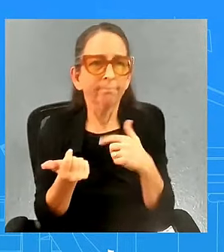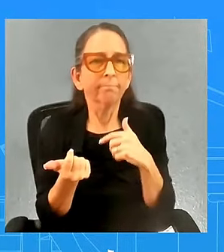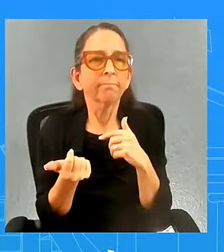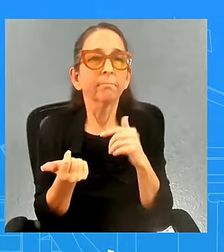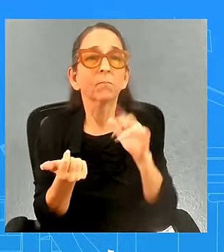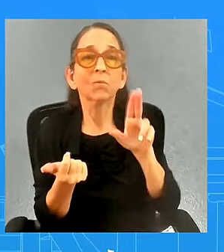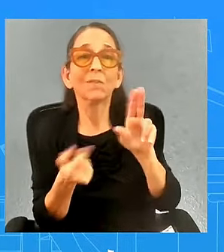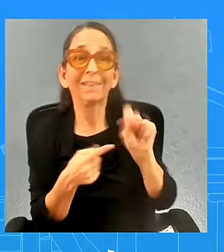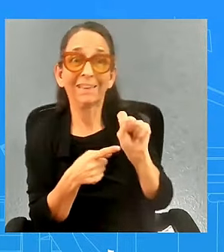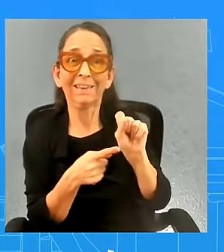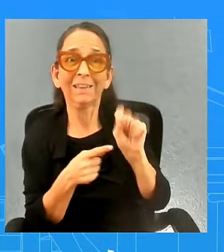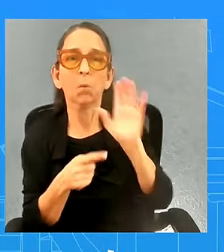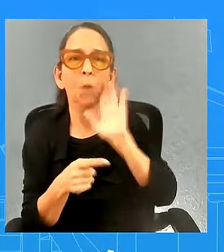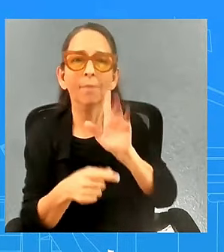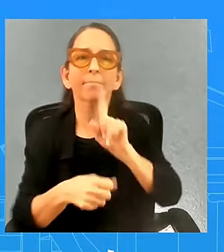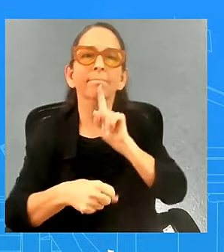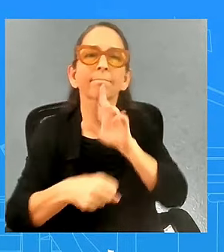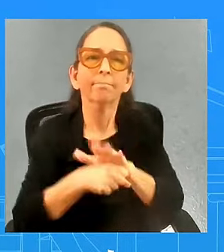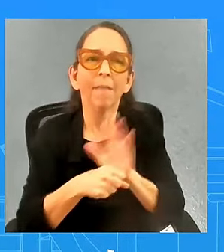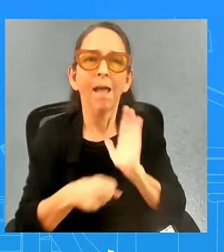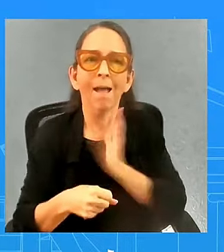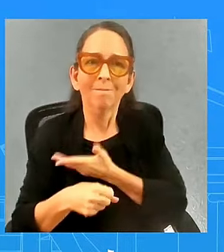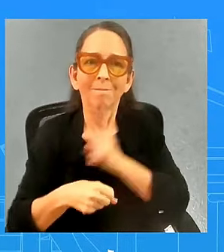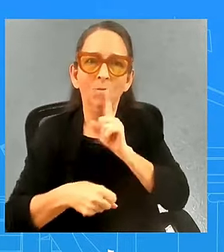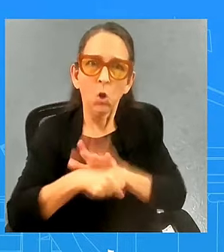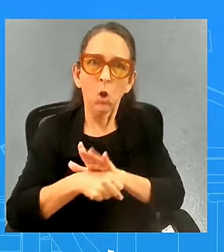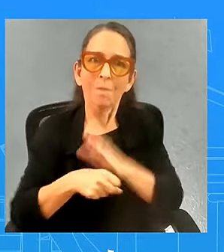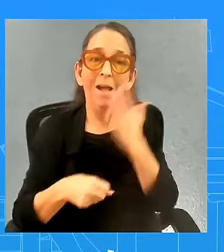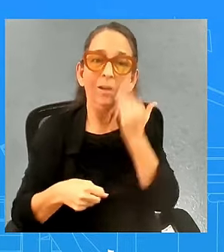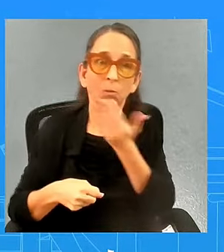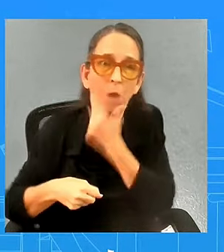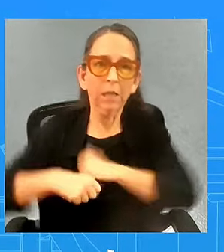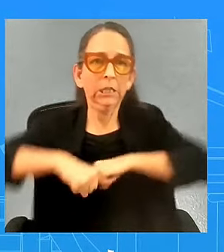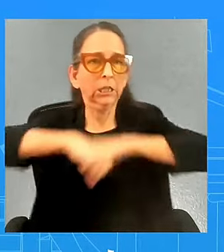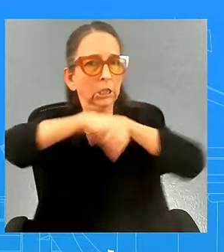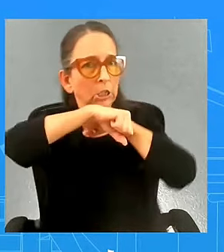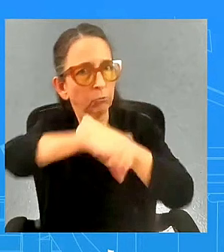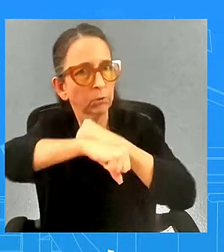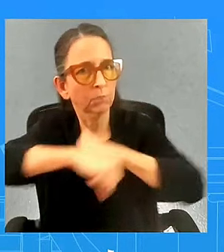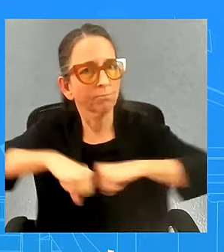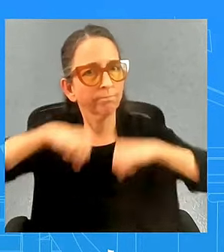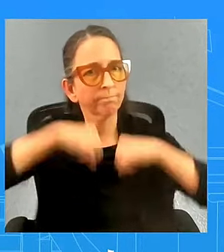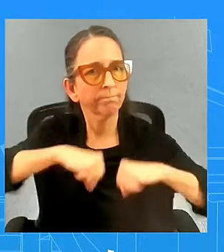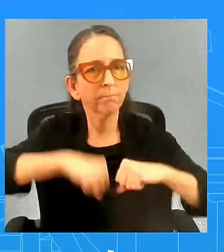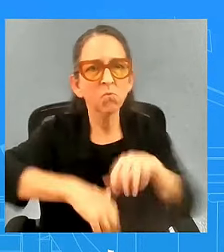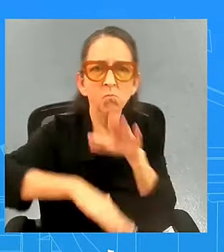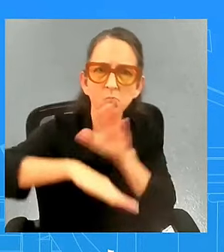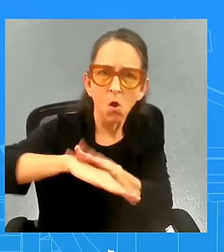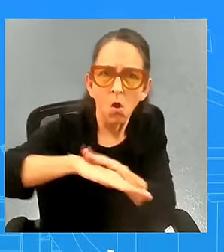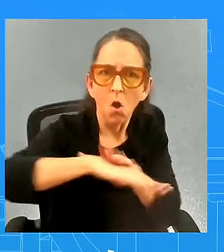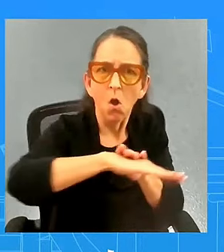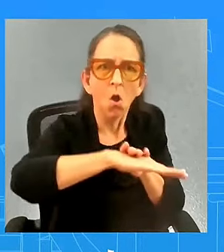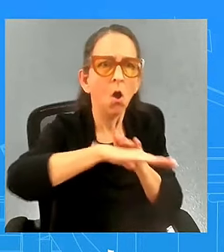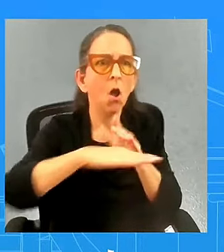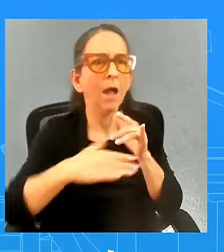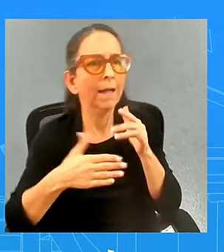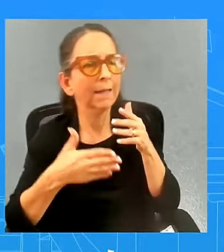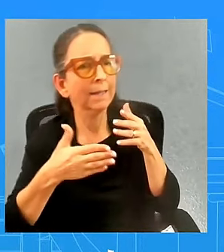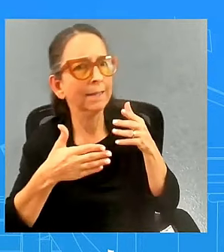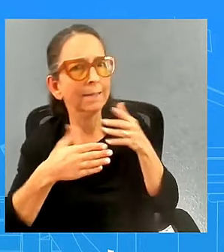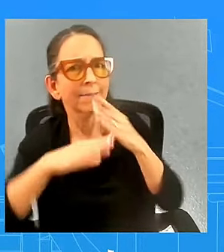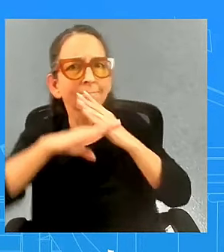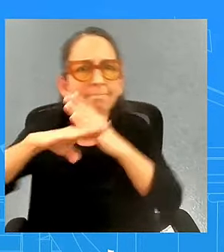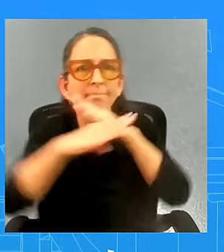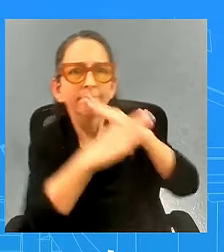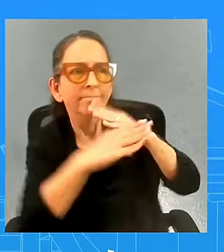ironclad commitment to israel's security it's warning against any further direct military attacks by iran against israel and